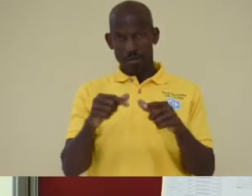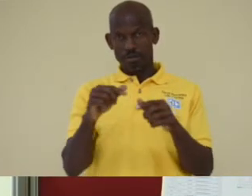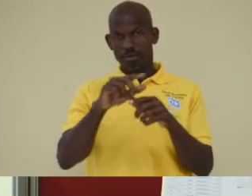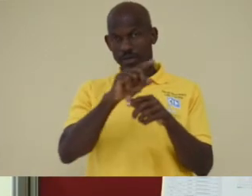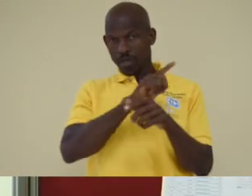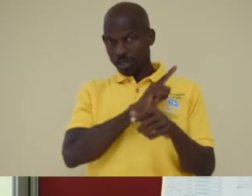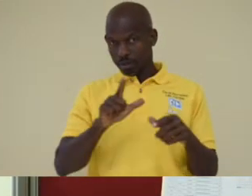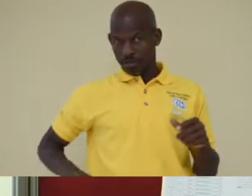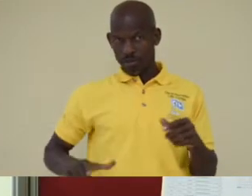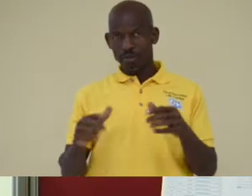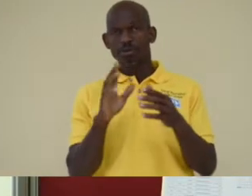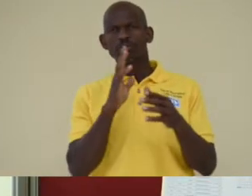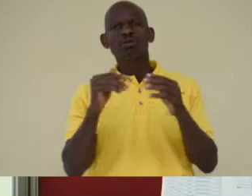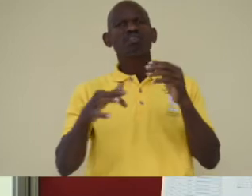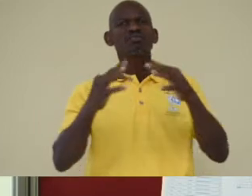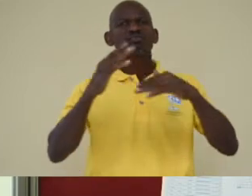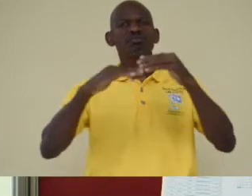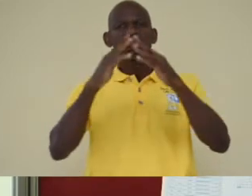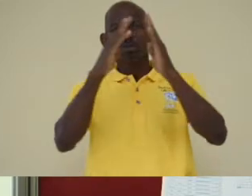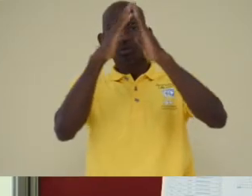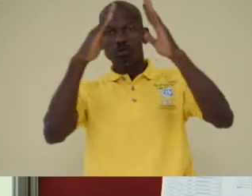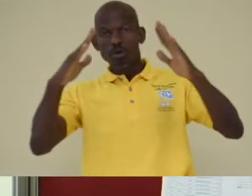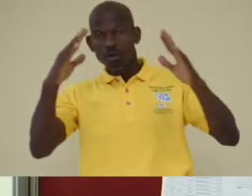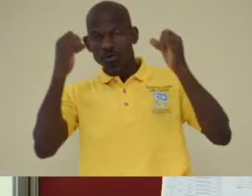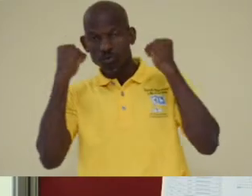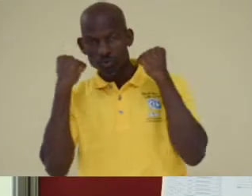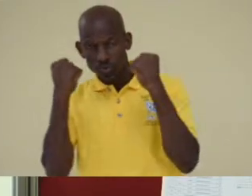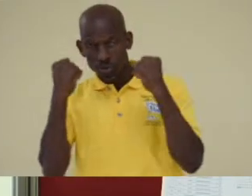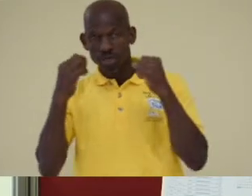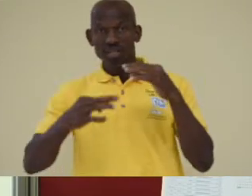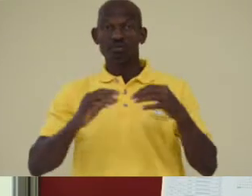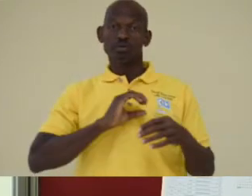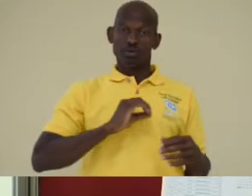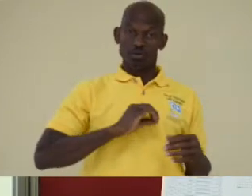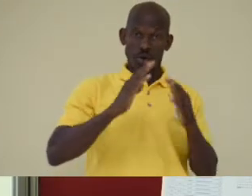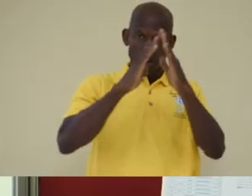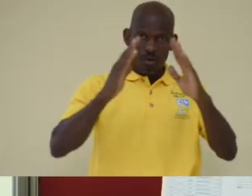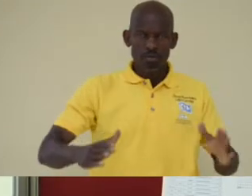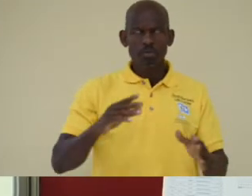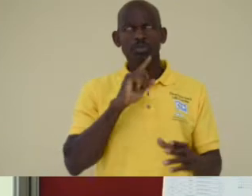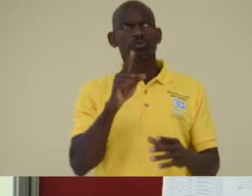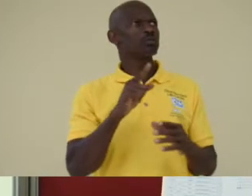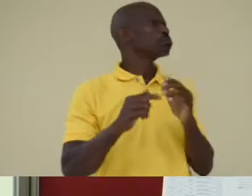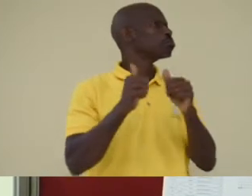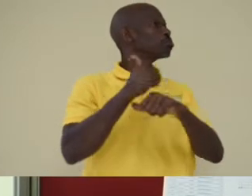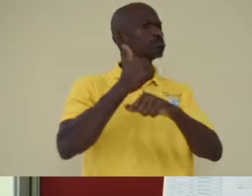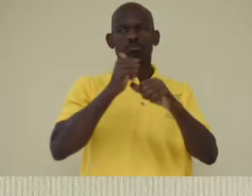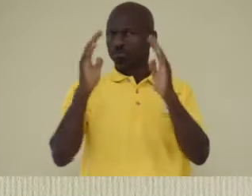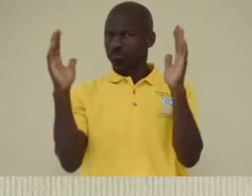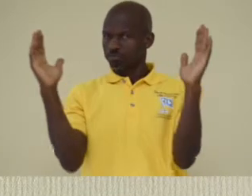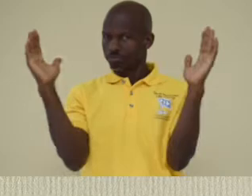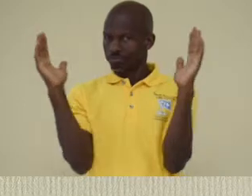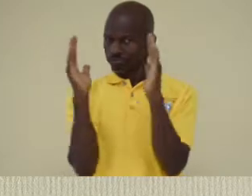withstand an event. If you are a homeowner, take steps to ensure damage to your property is minimal.